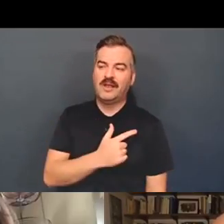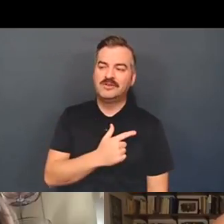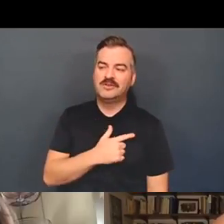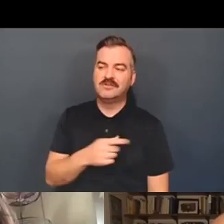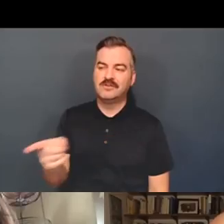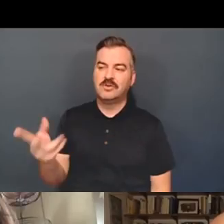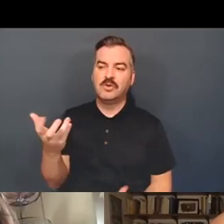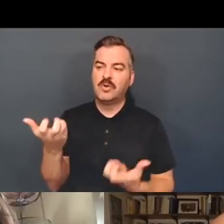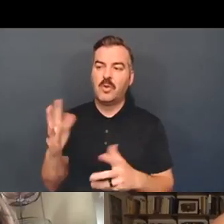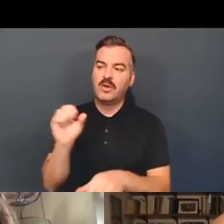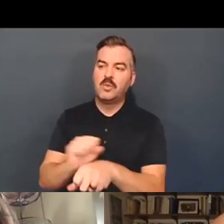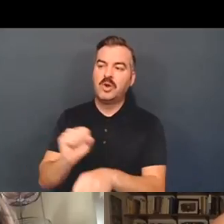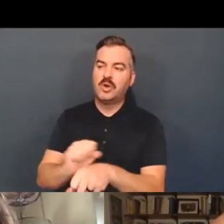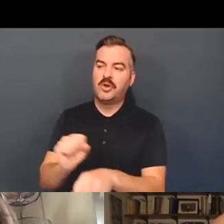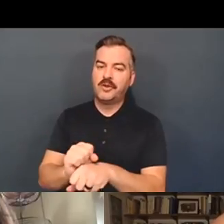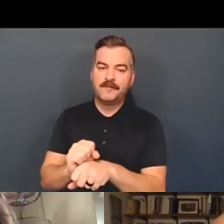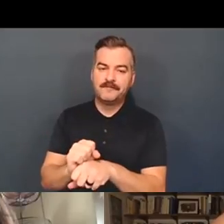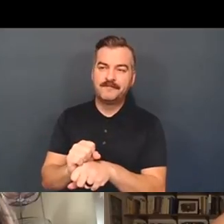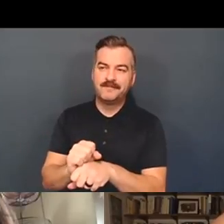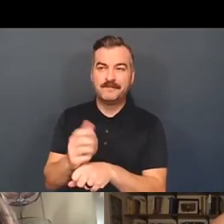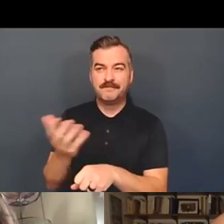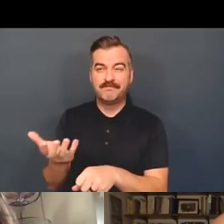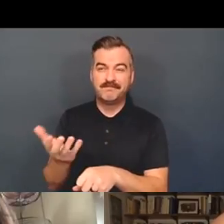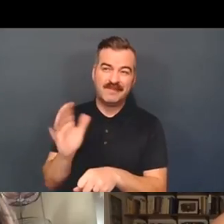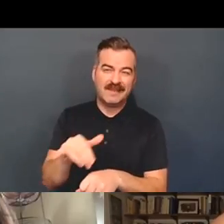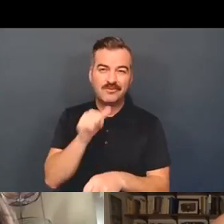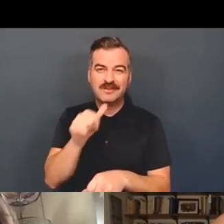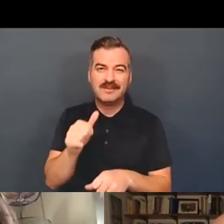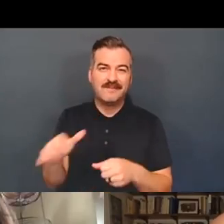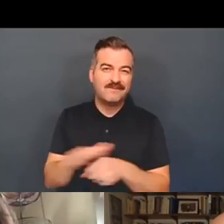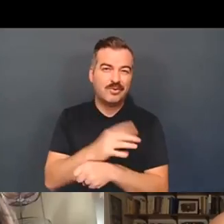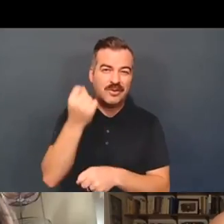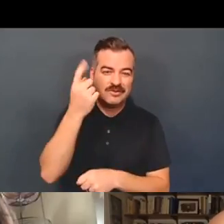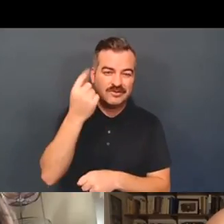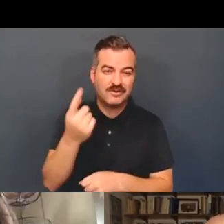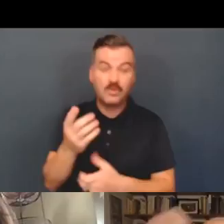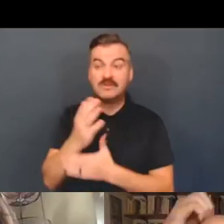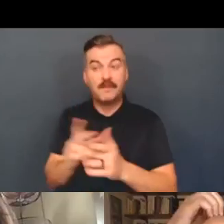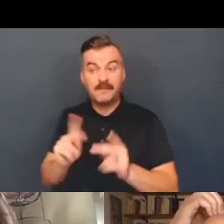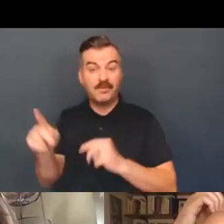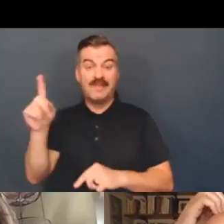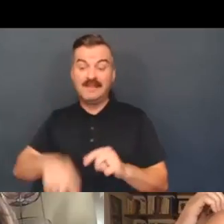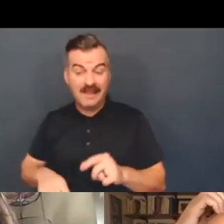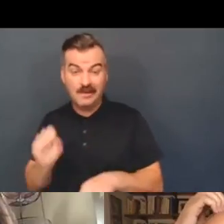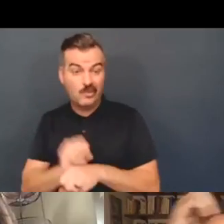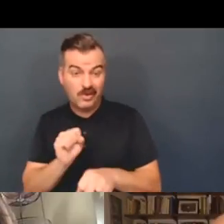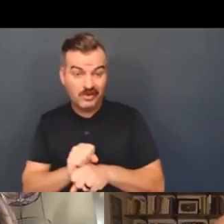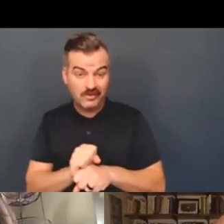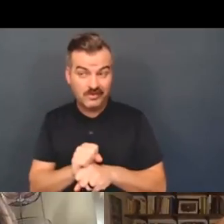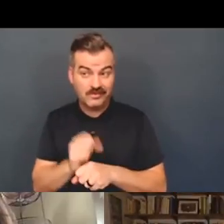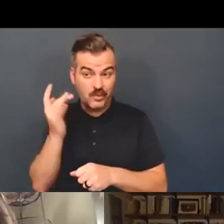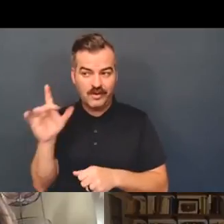in the labor market, is not understood, or even are not able to because of disability, is often not understood